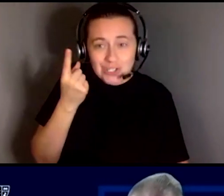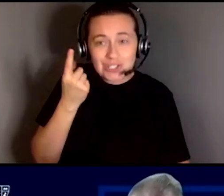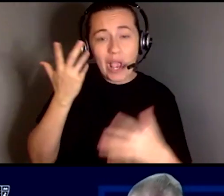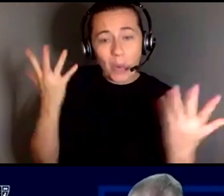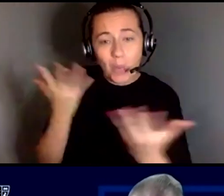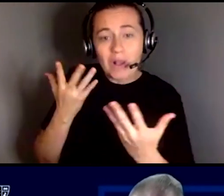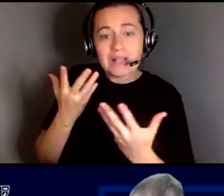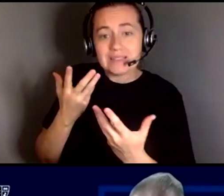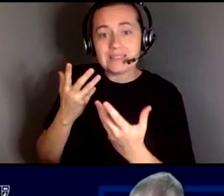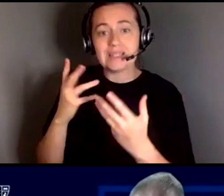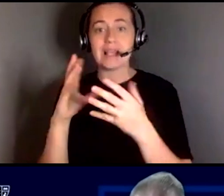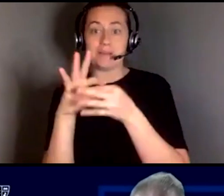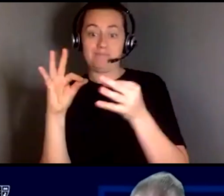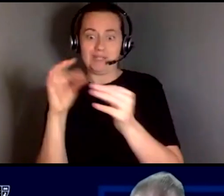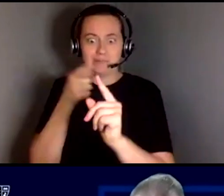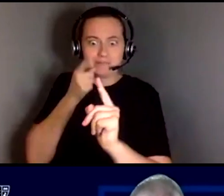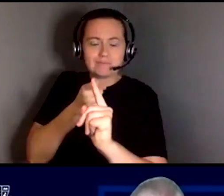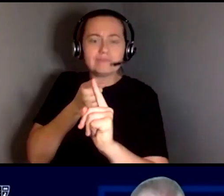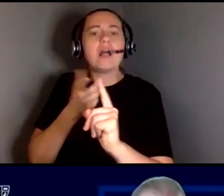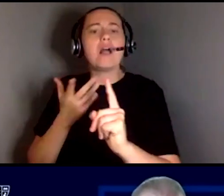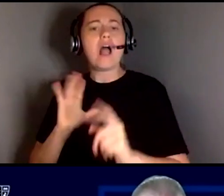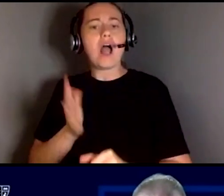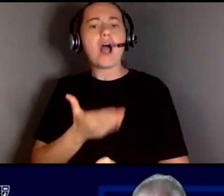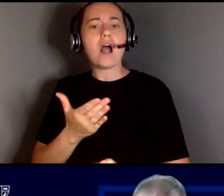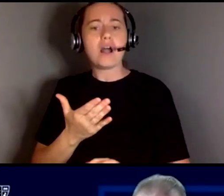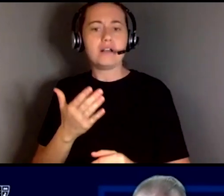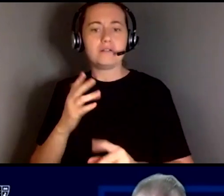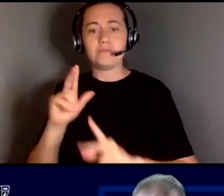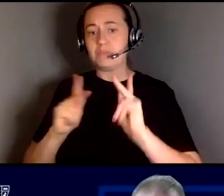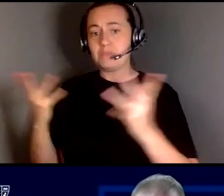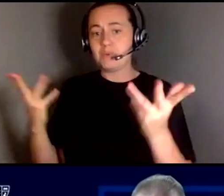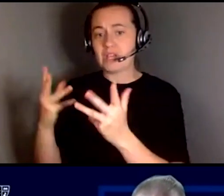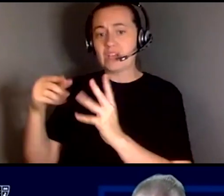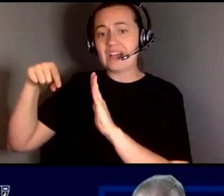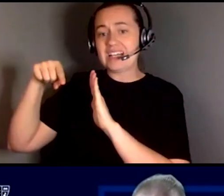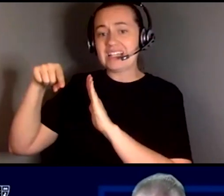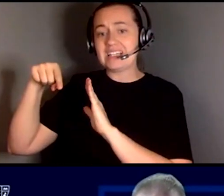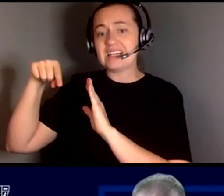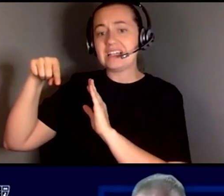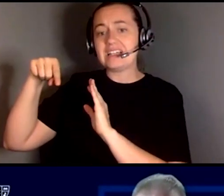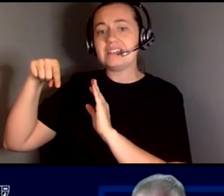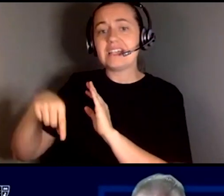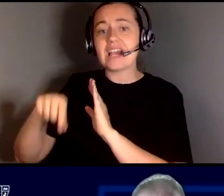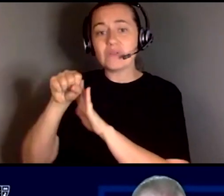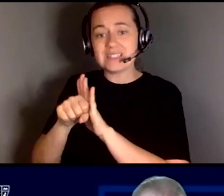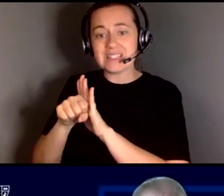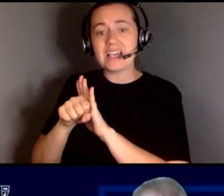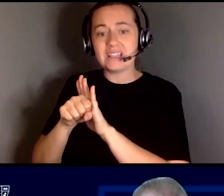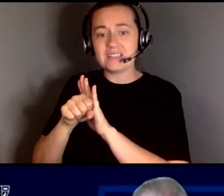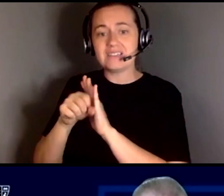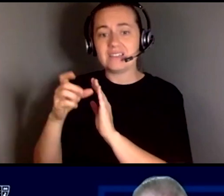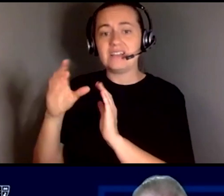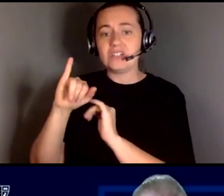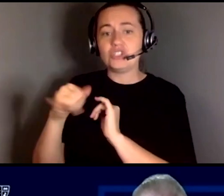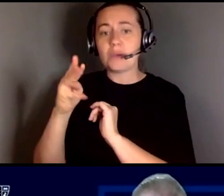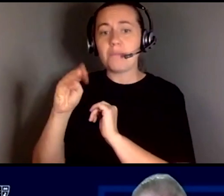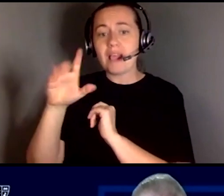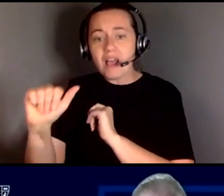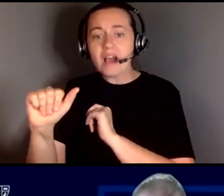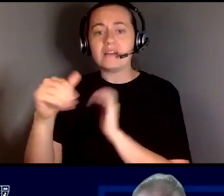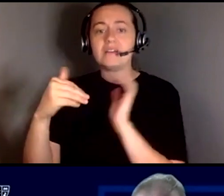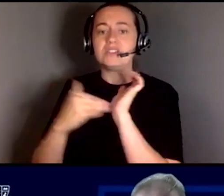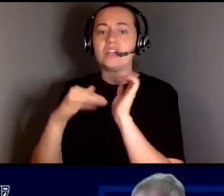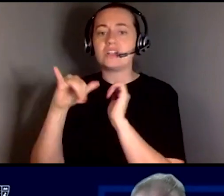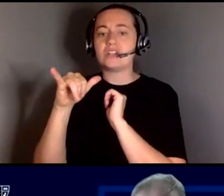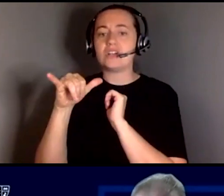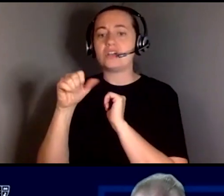said. So, you know, our, our folk here at Downstate, uh, Jamila, you know, Dr. Youssef, uh, you know, even, you know,